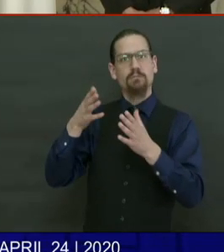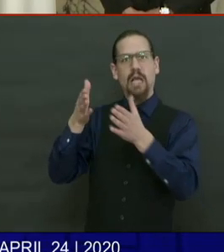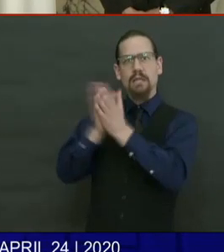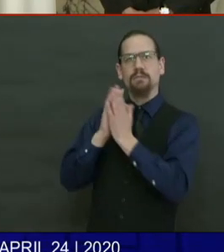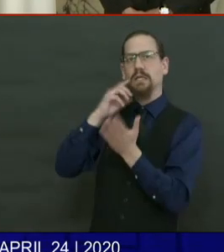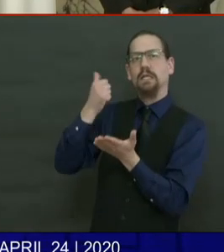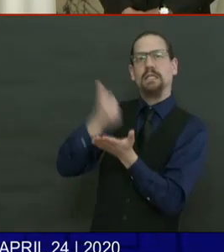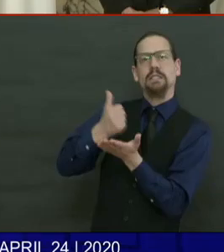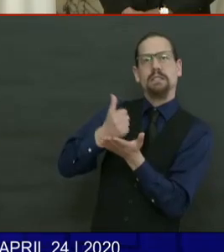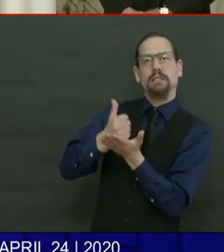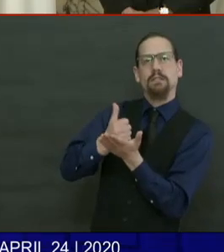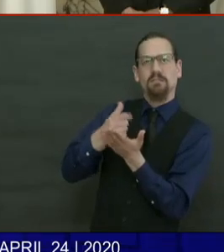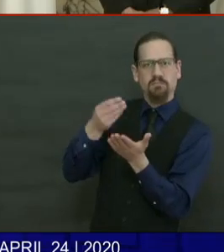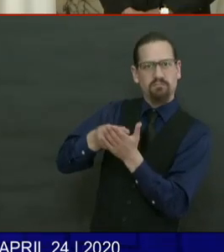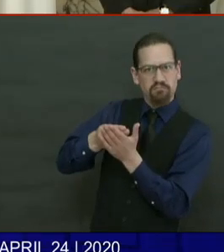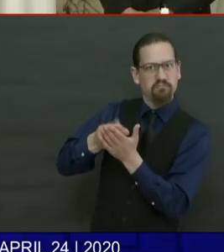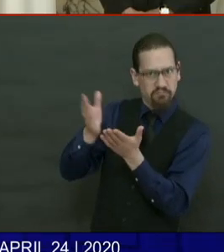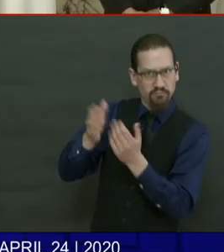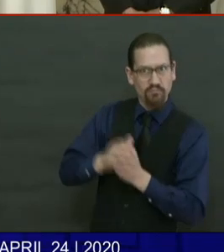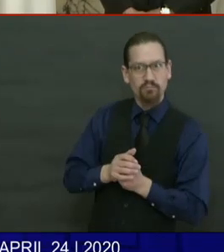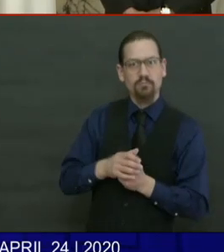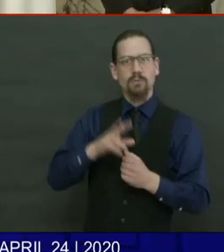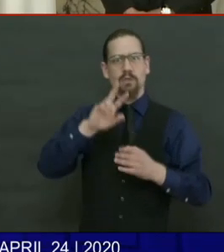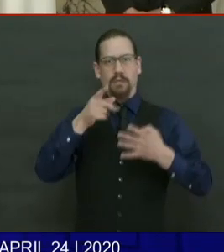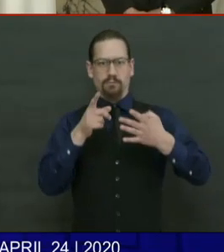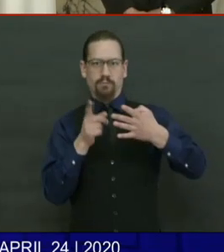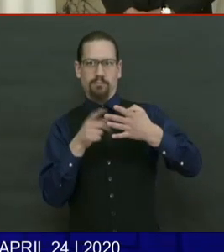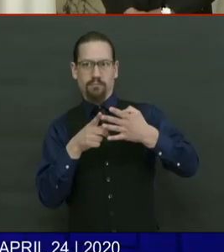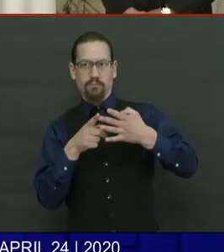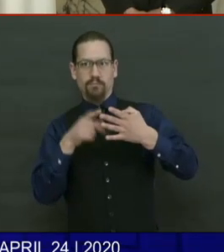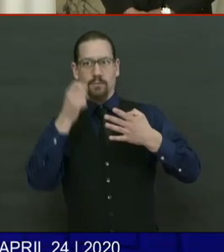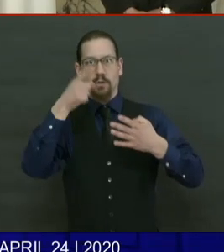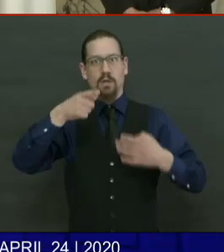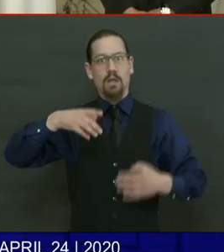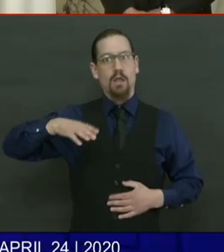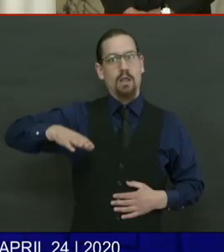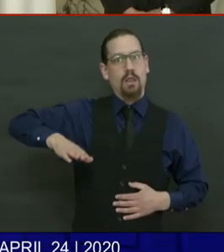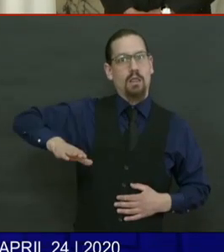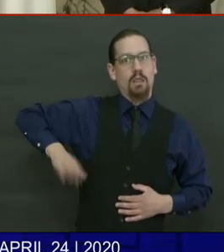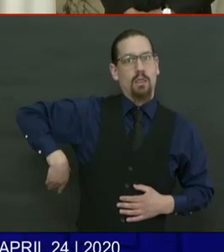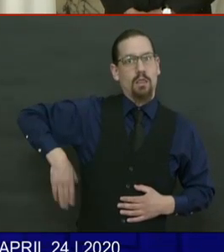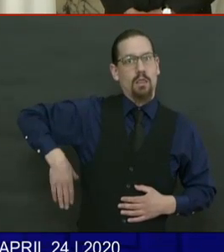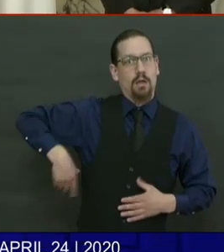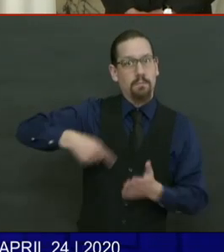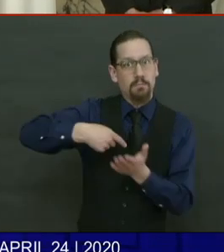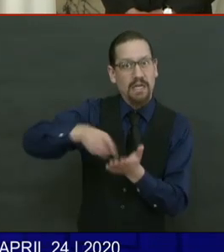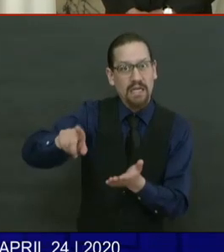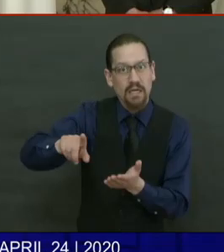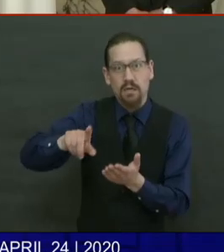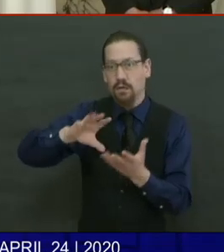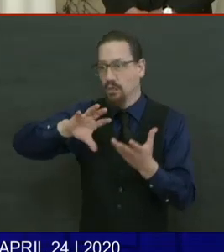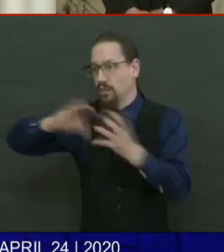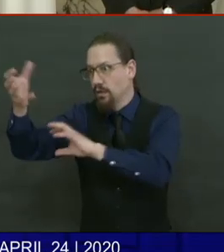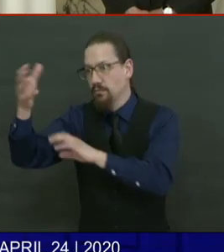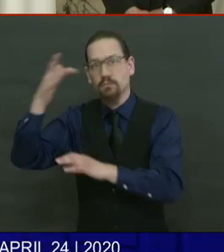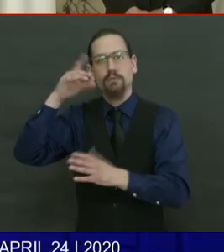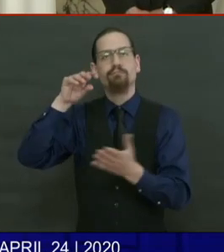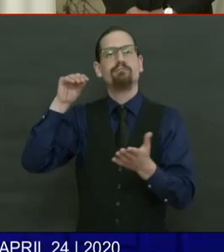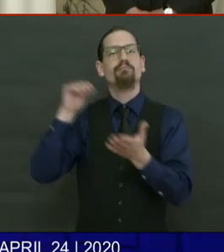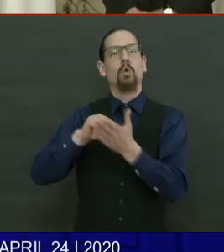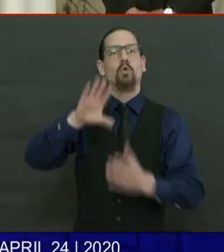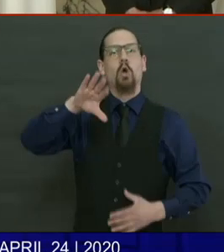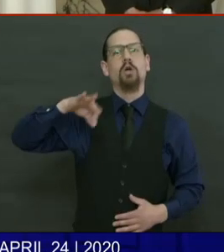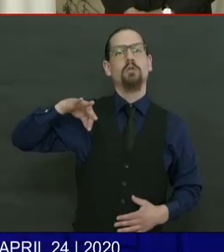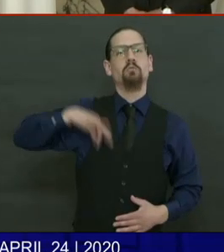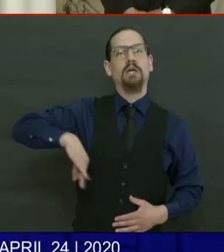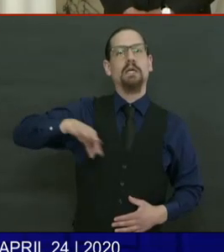an agreement to not report late payments to credit reporting agencies for residential borrowers who take